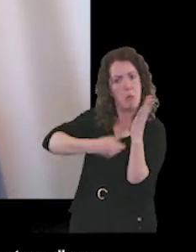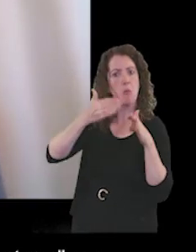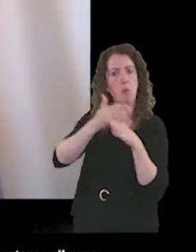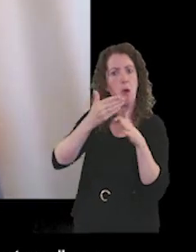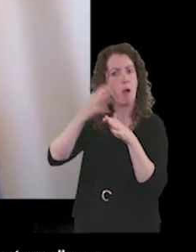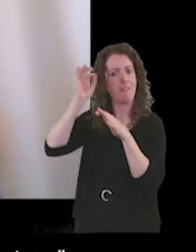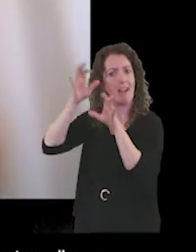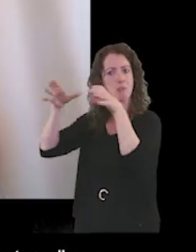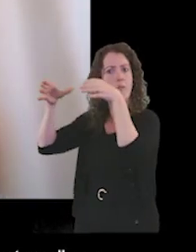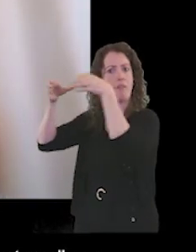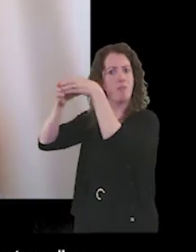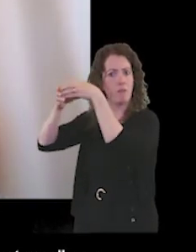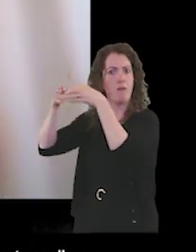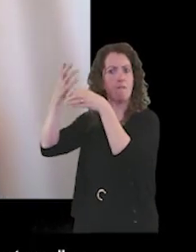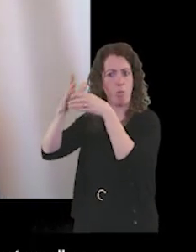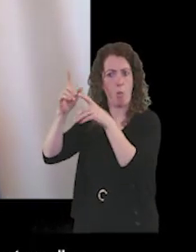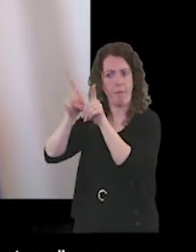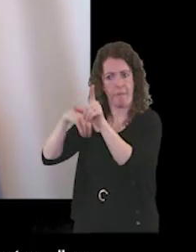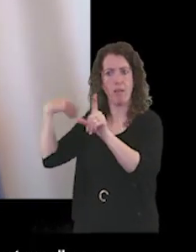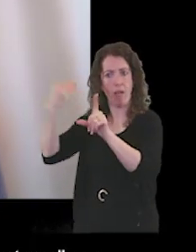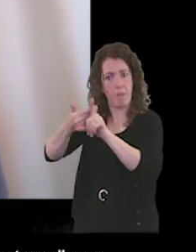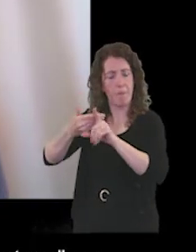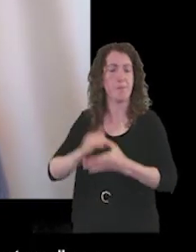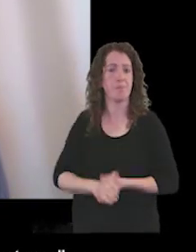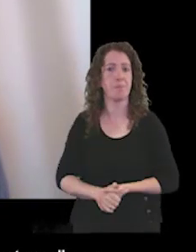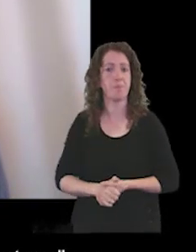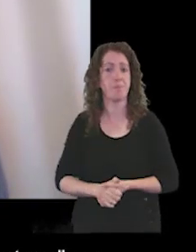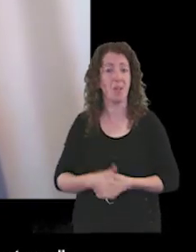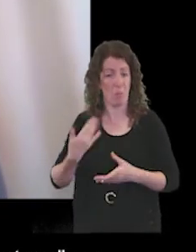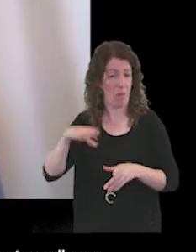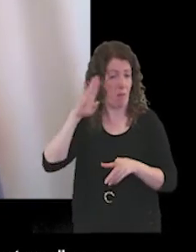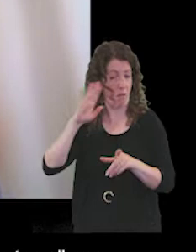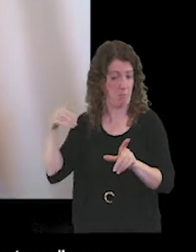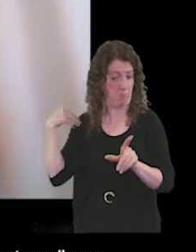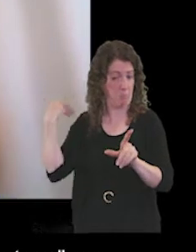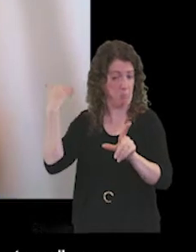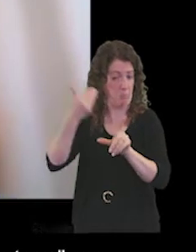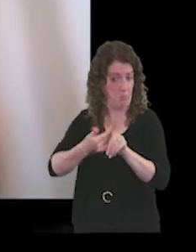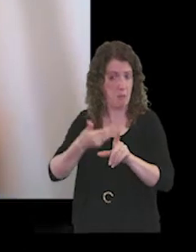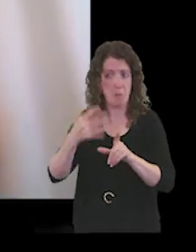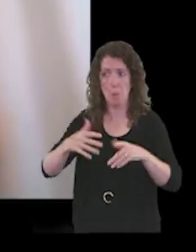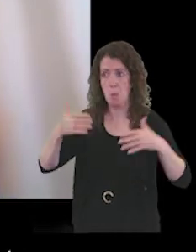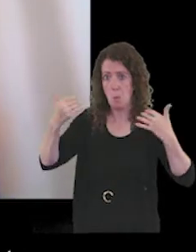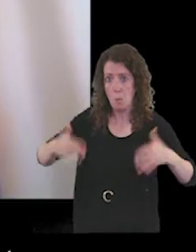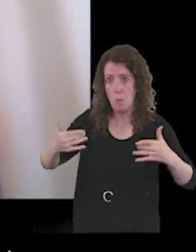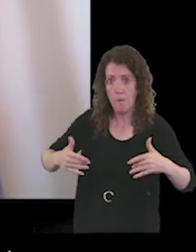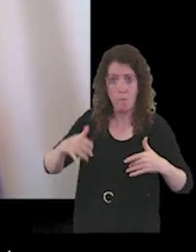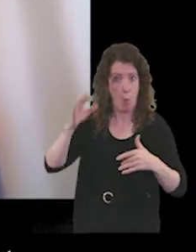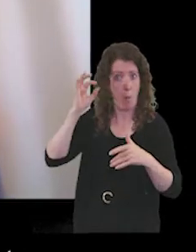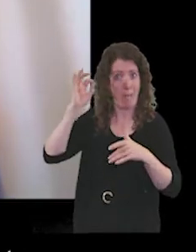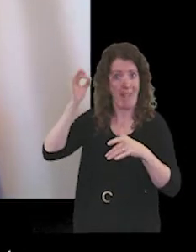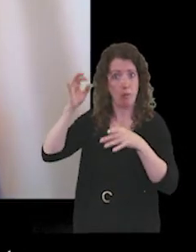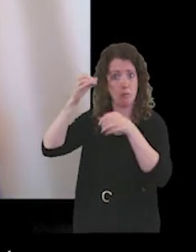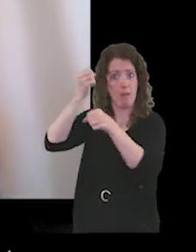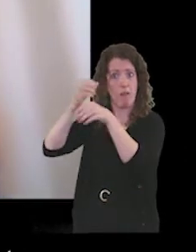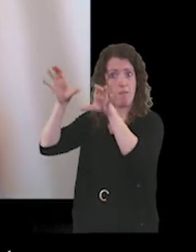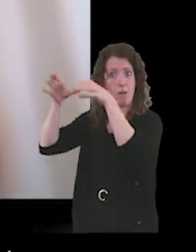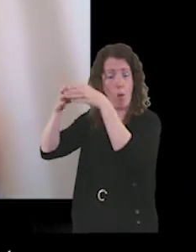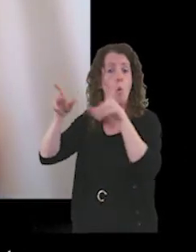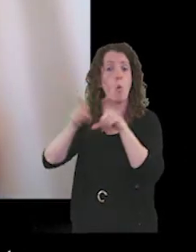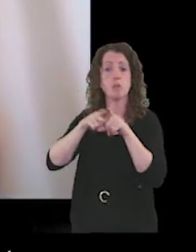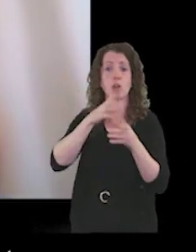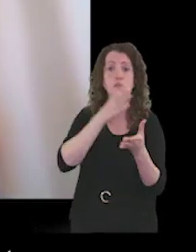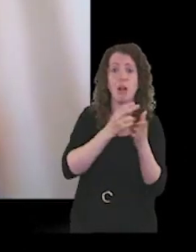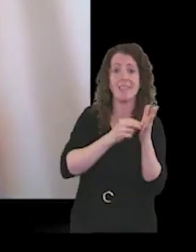As we've heard, the year was extraordinary for the Council of Governors as it was for our Trust, the NHS